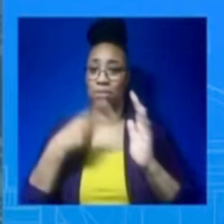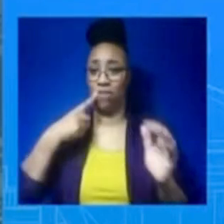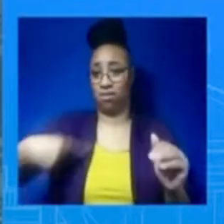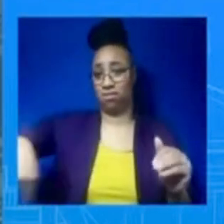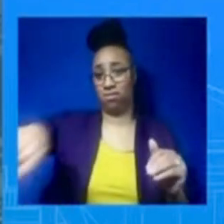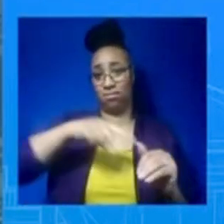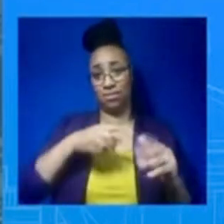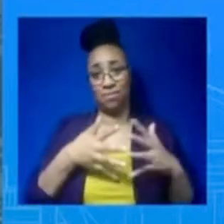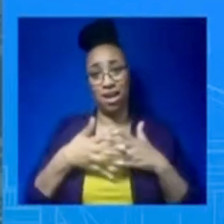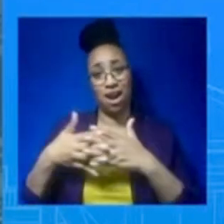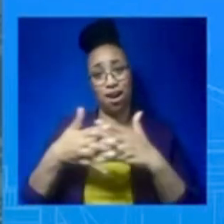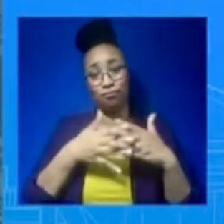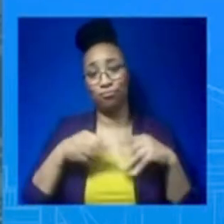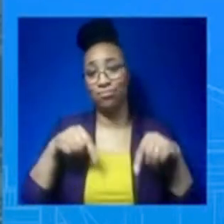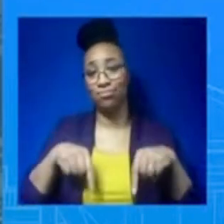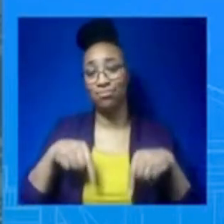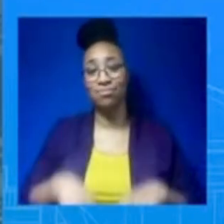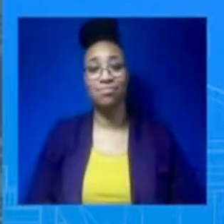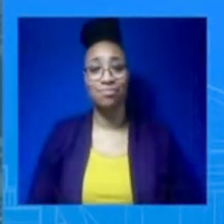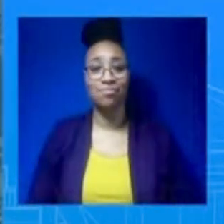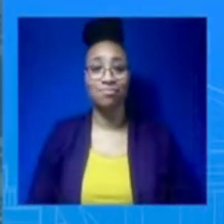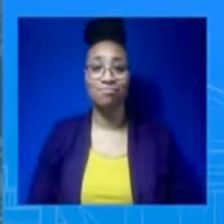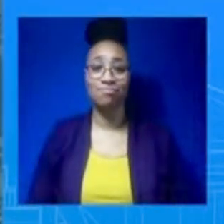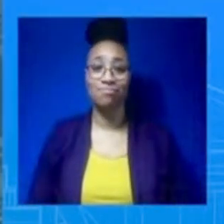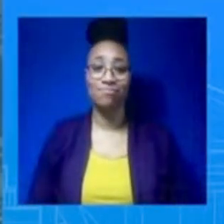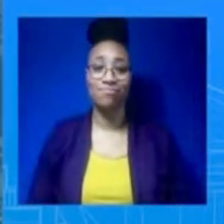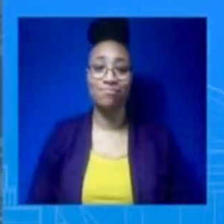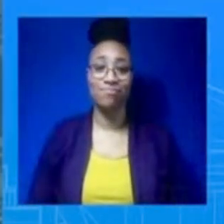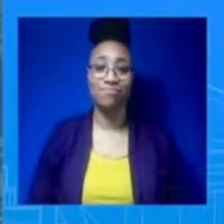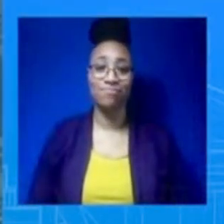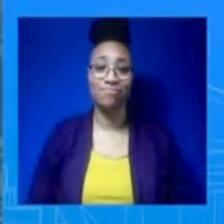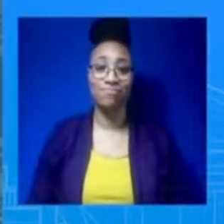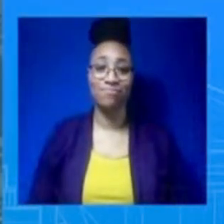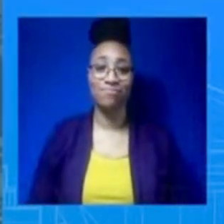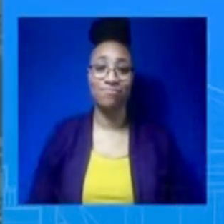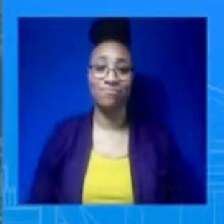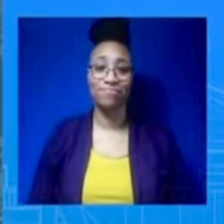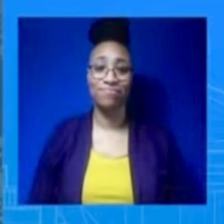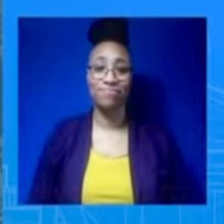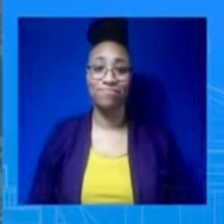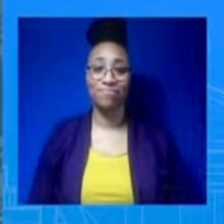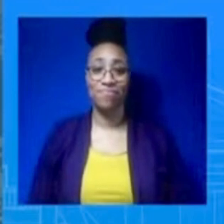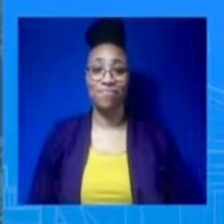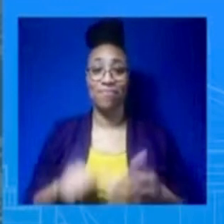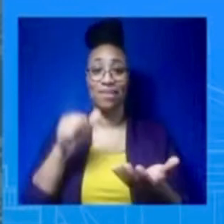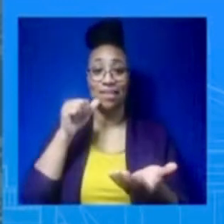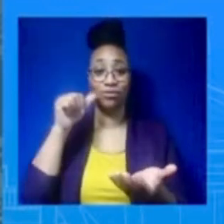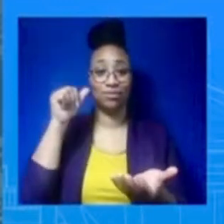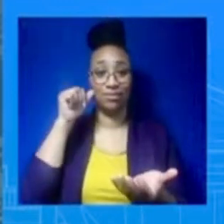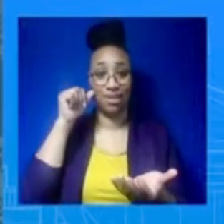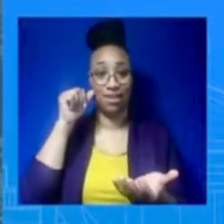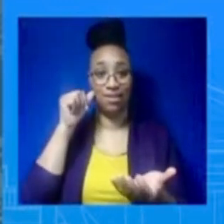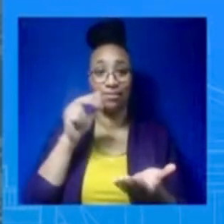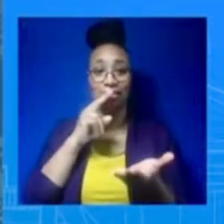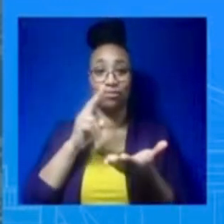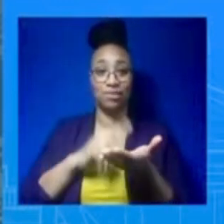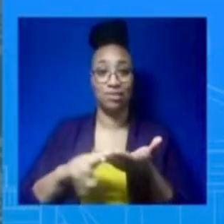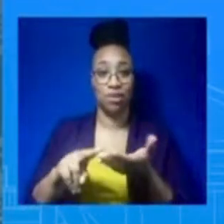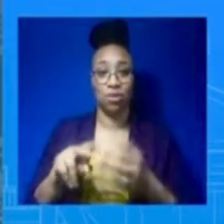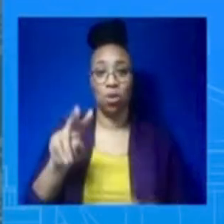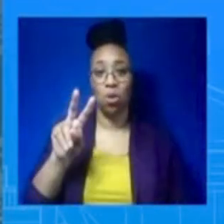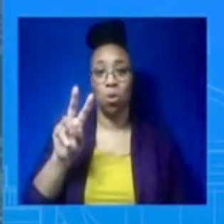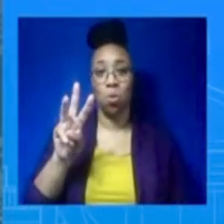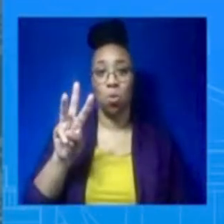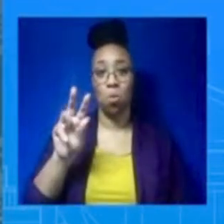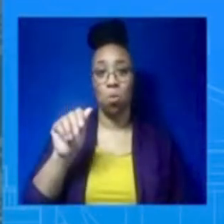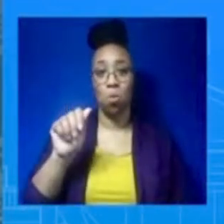to all of you, yesterday Secretary Walsh announced that he will step down from his role as Labor Secretary in the upcoming weeks. As the President said